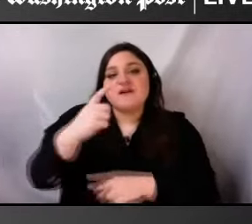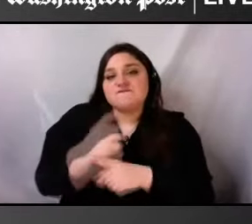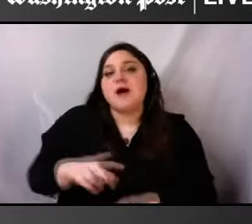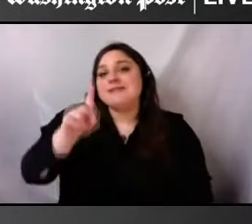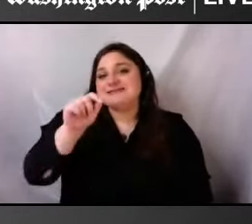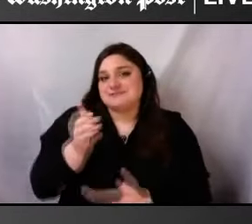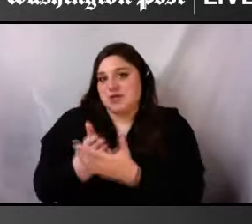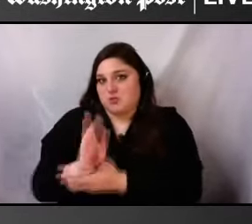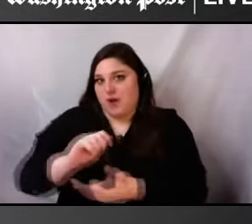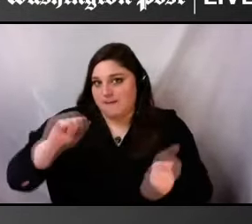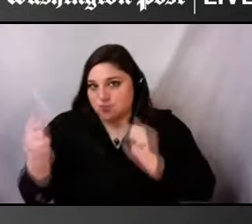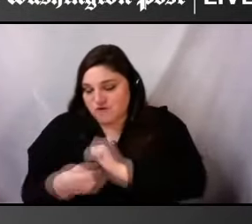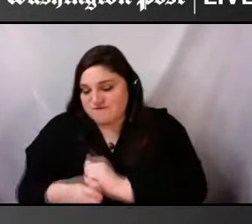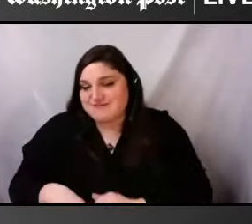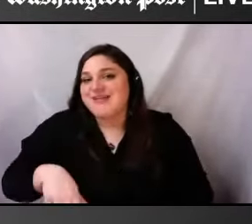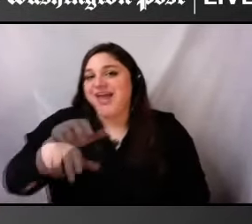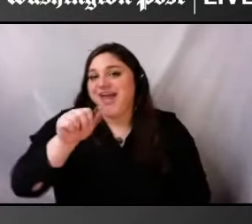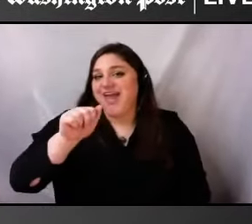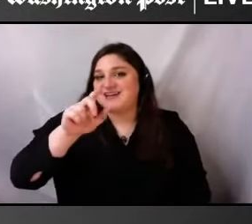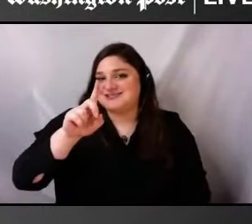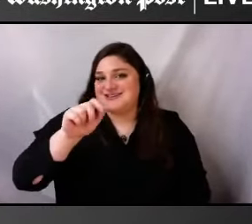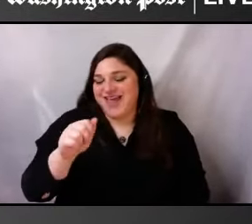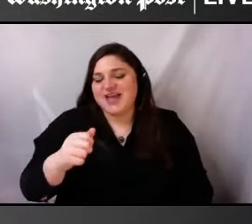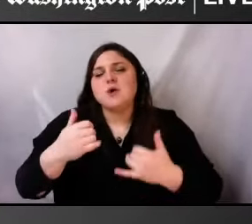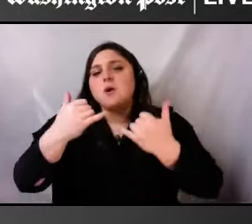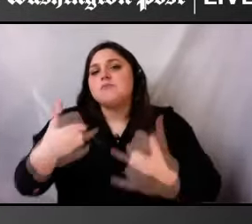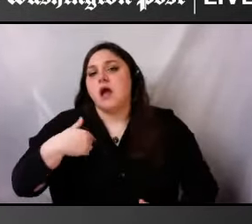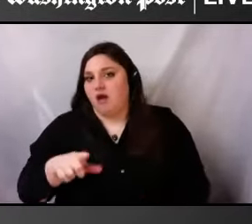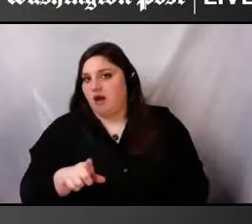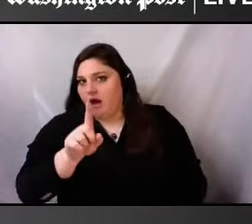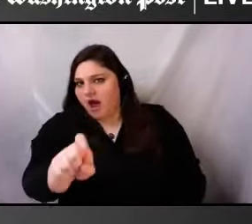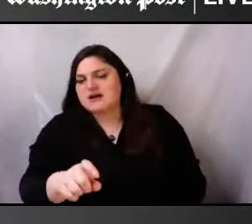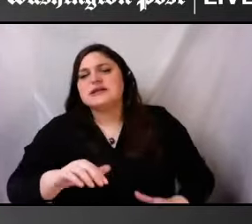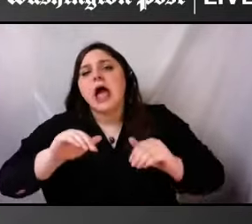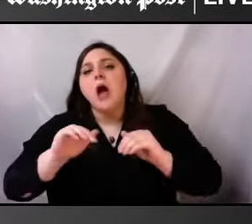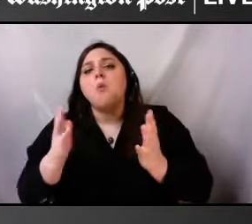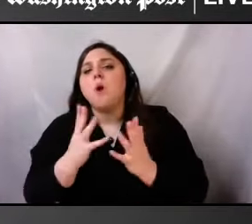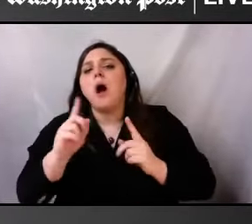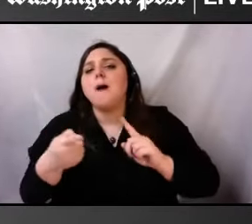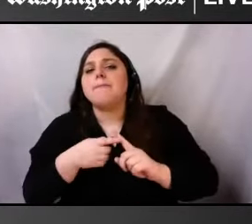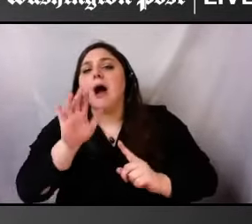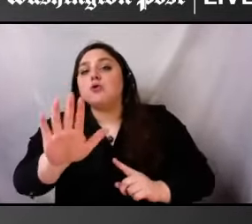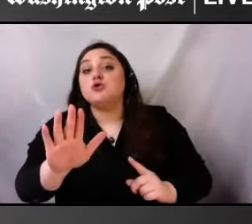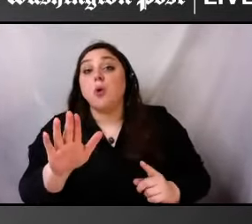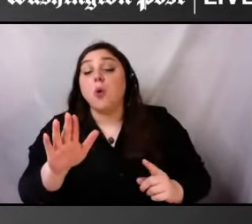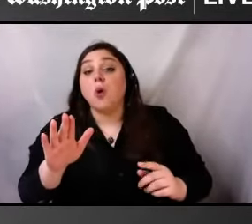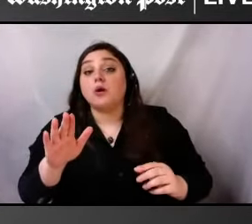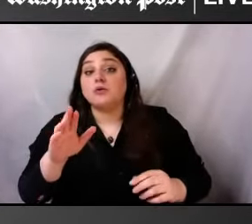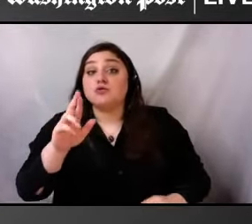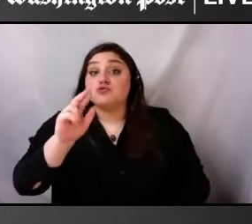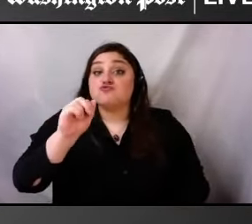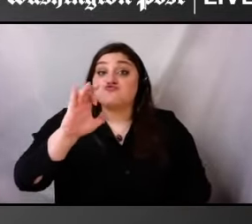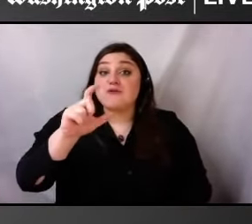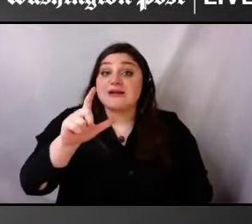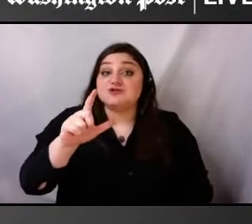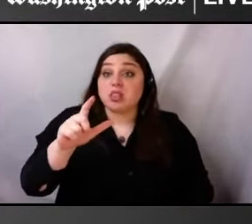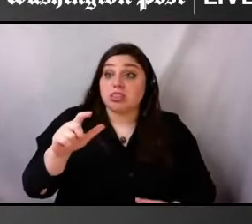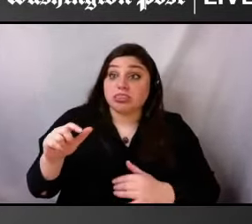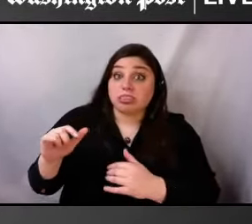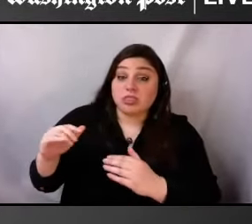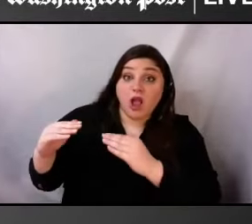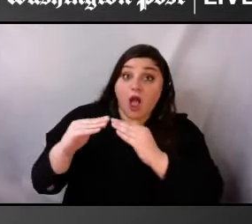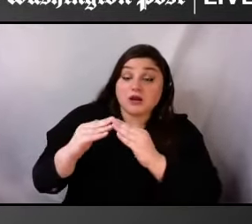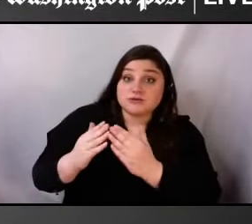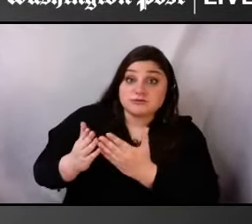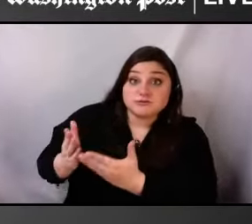how have your racially marginalized peers and colleagues? What, what has, how, how has their lives changed? Have